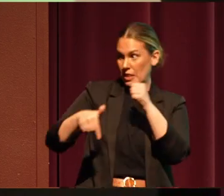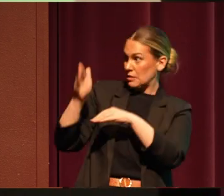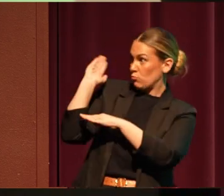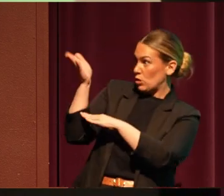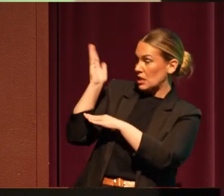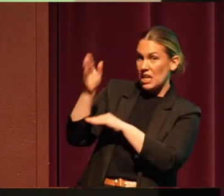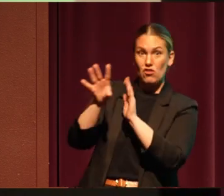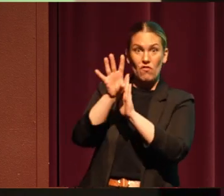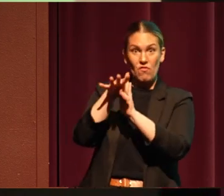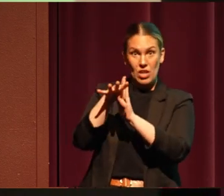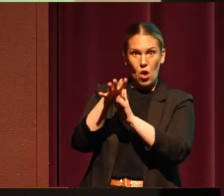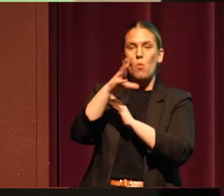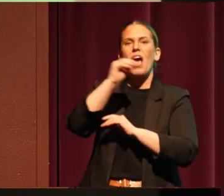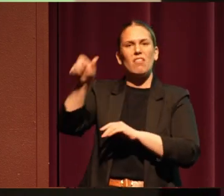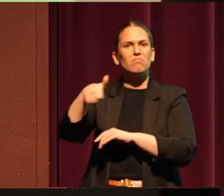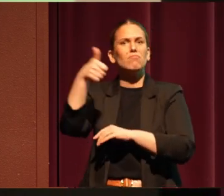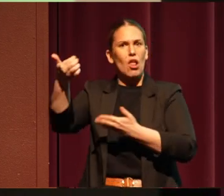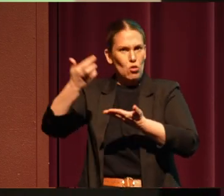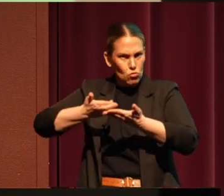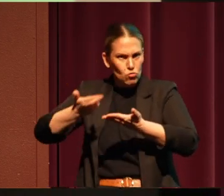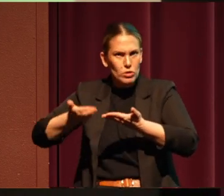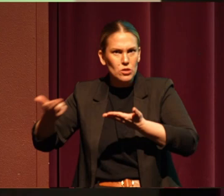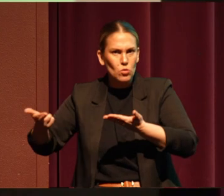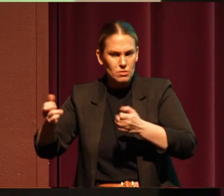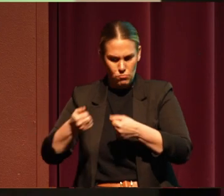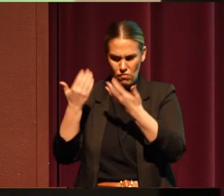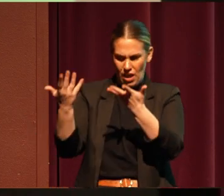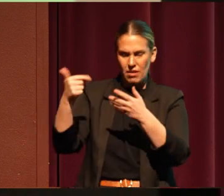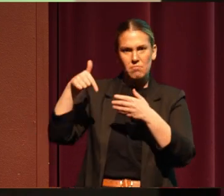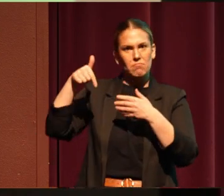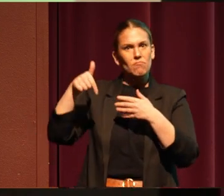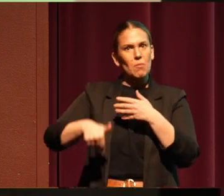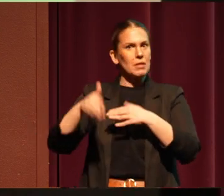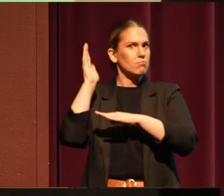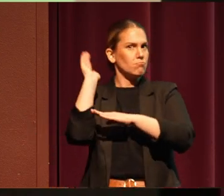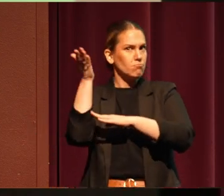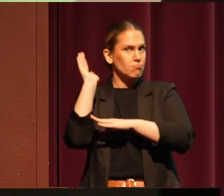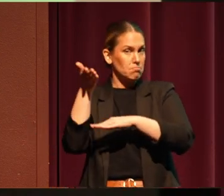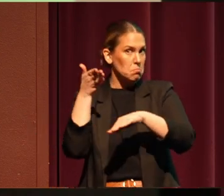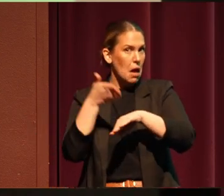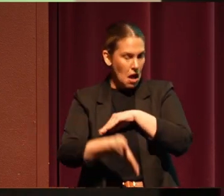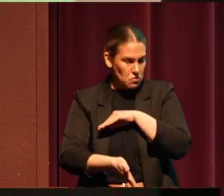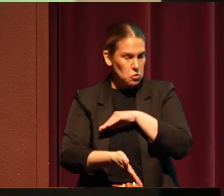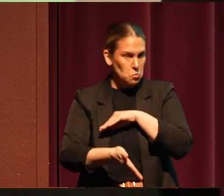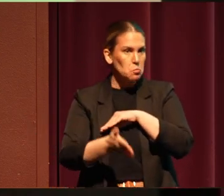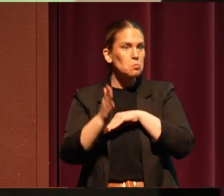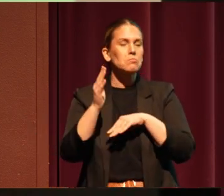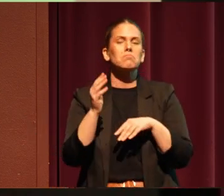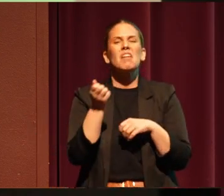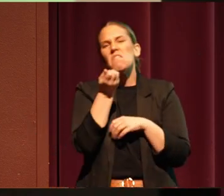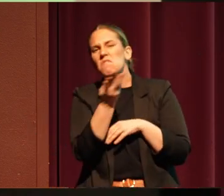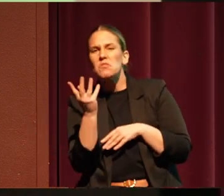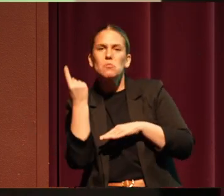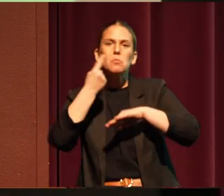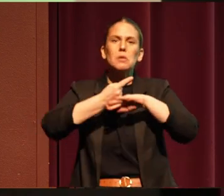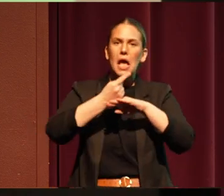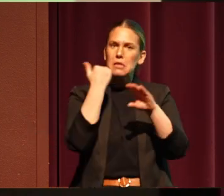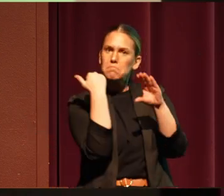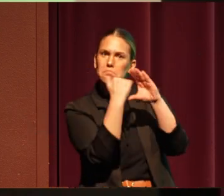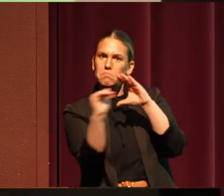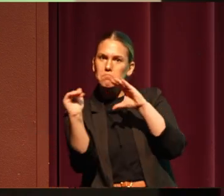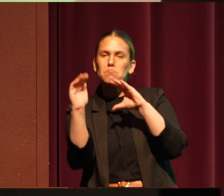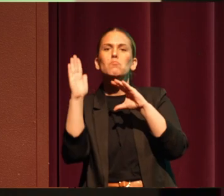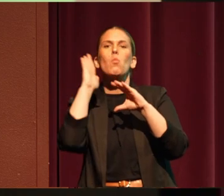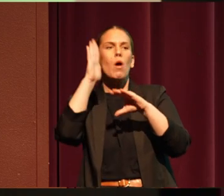will introduce in tonight's presentation after the presentation. That usually takes a couple of days, but